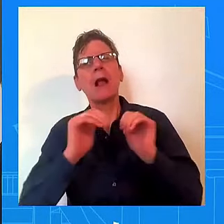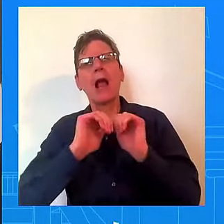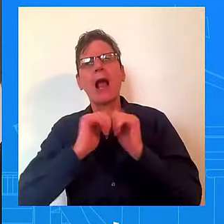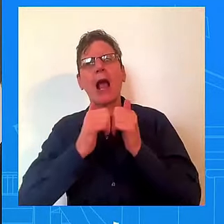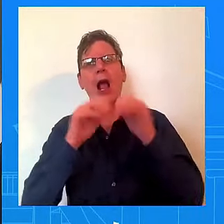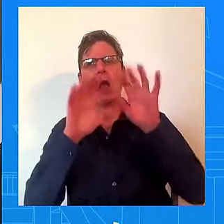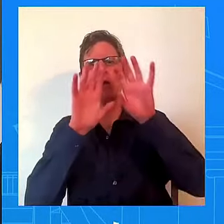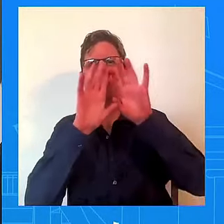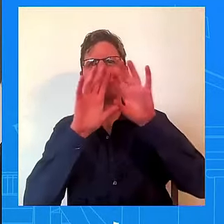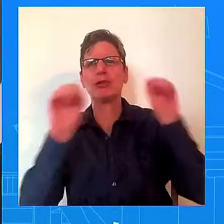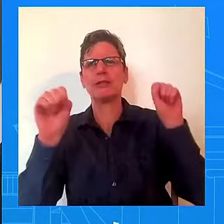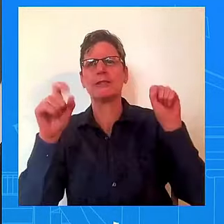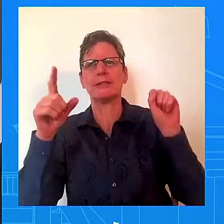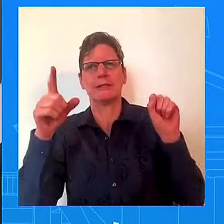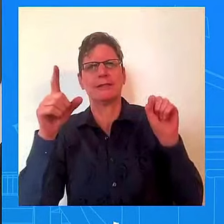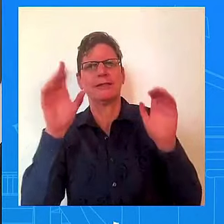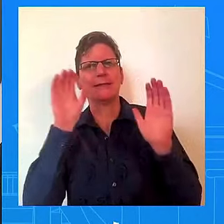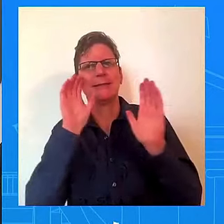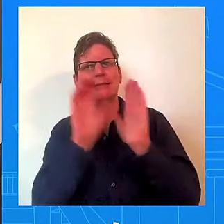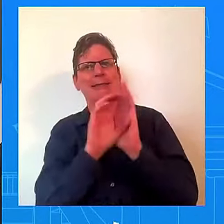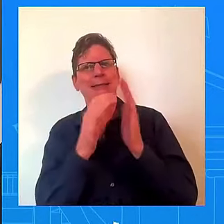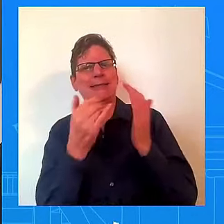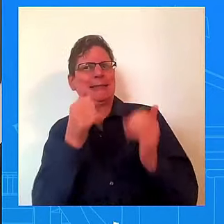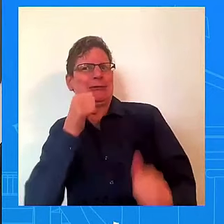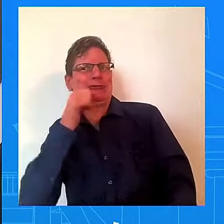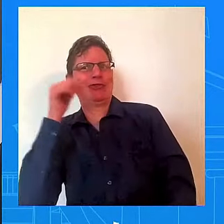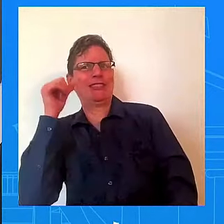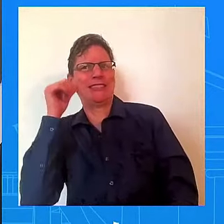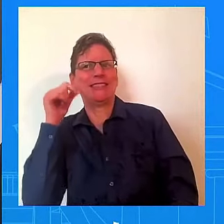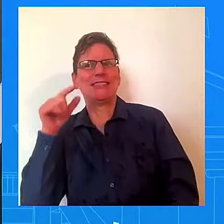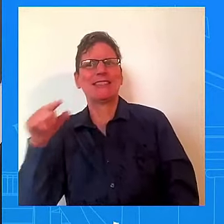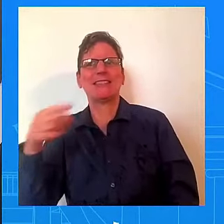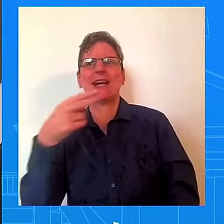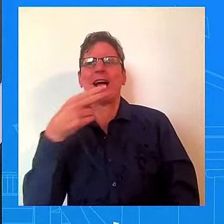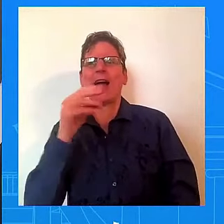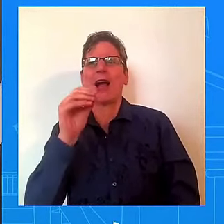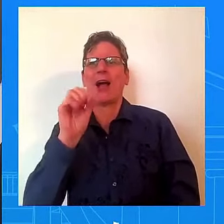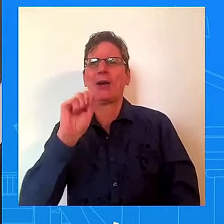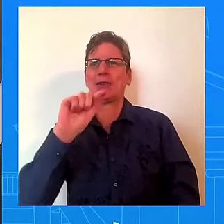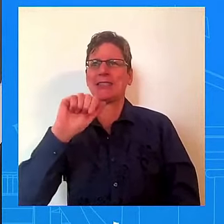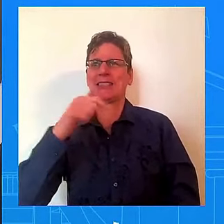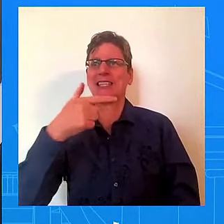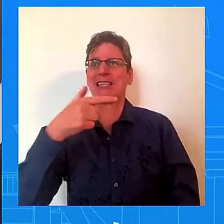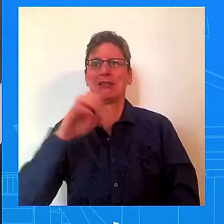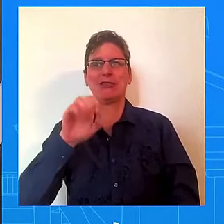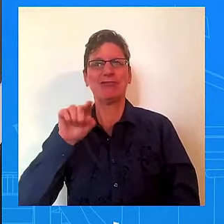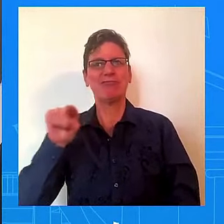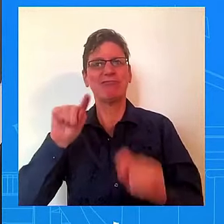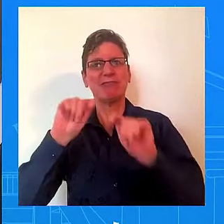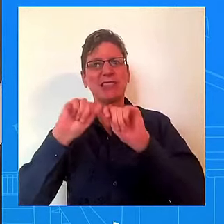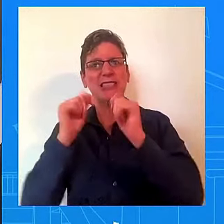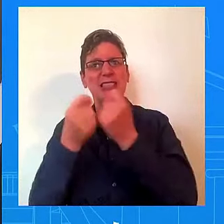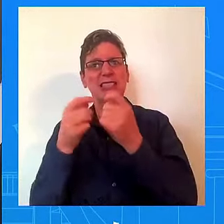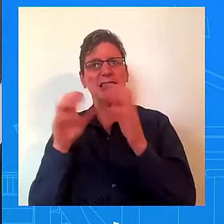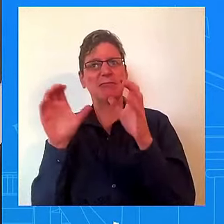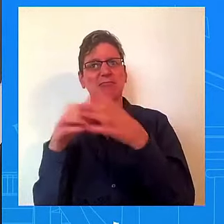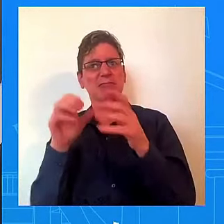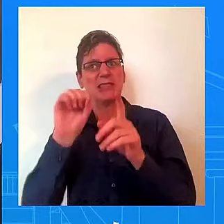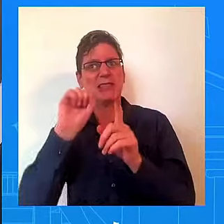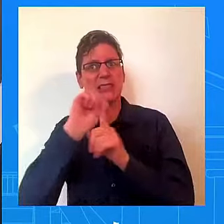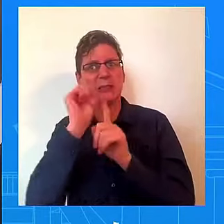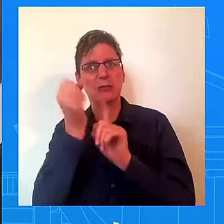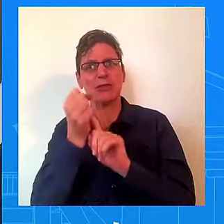his hostage team in the Situation Room. Is there a military option that's being considered to